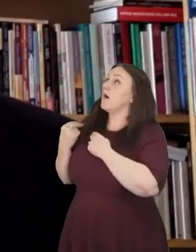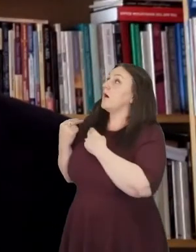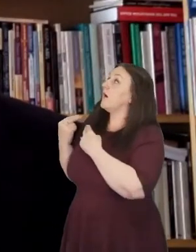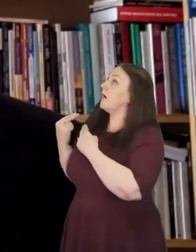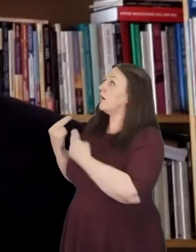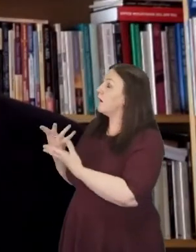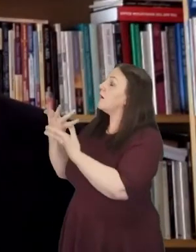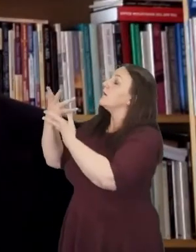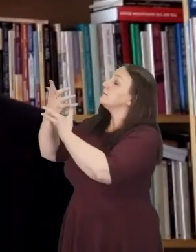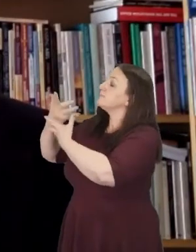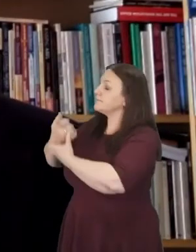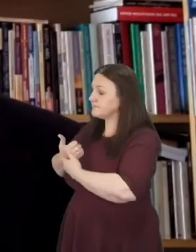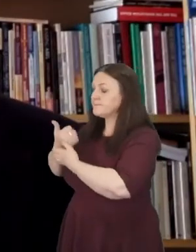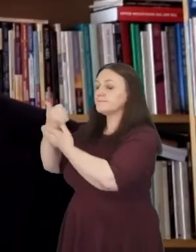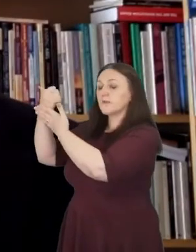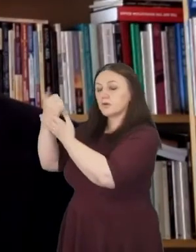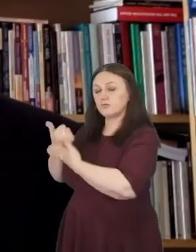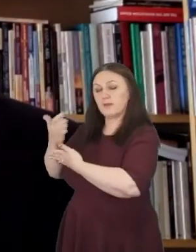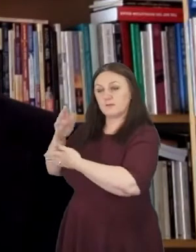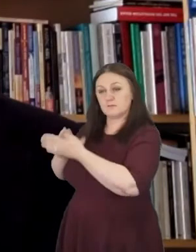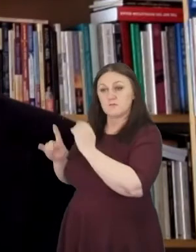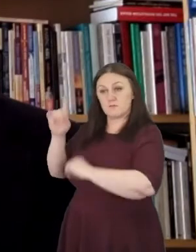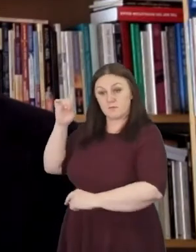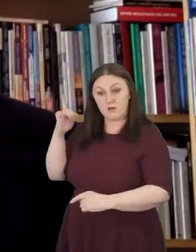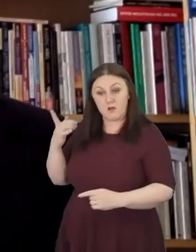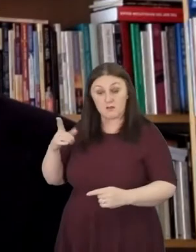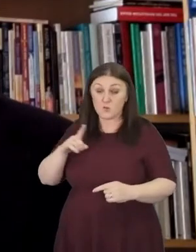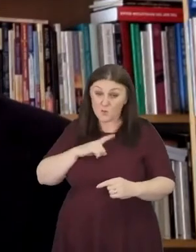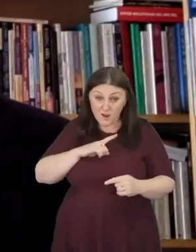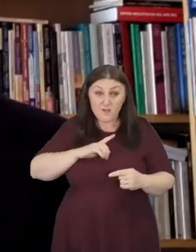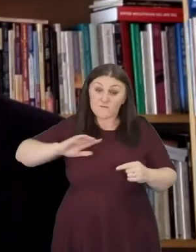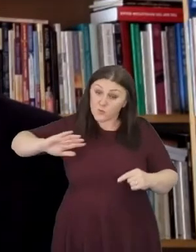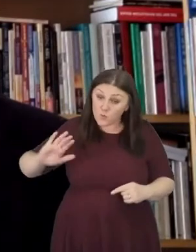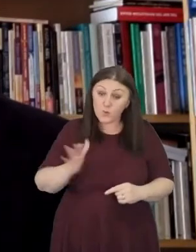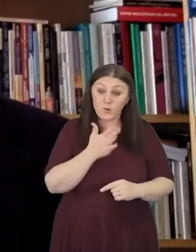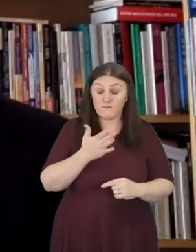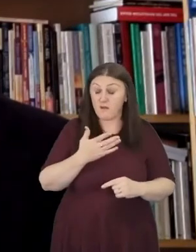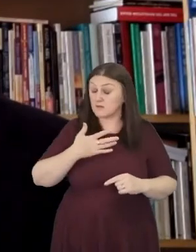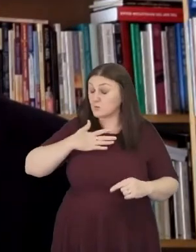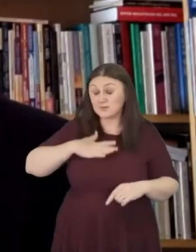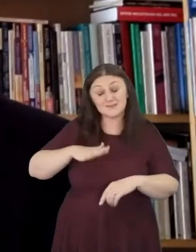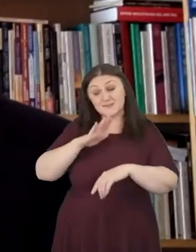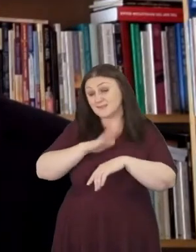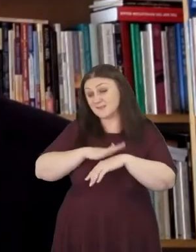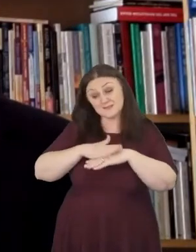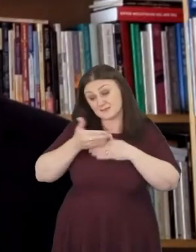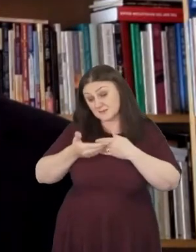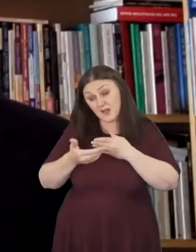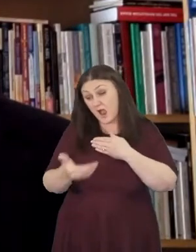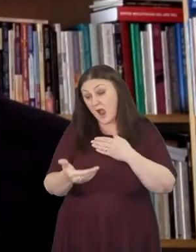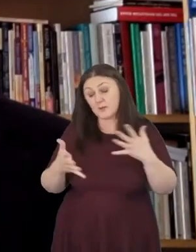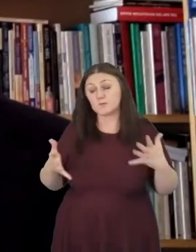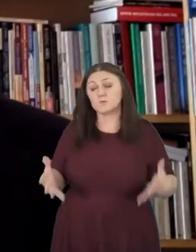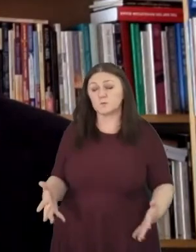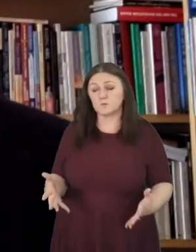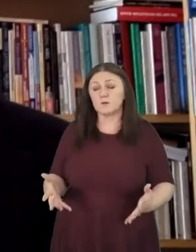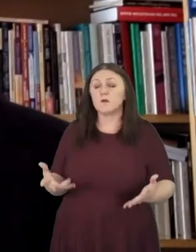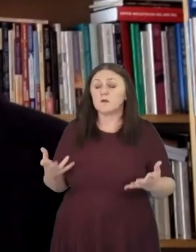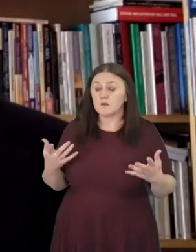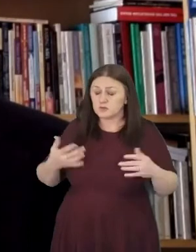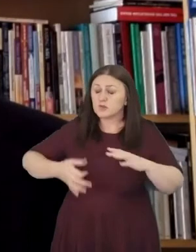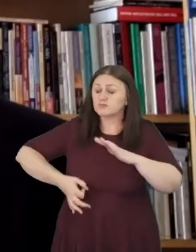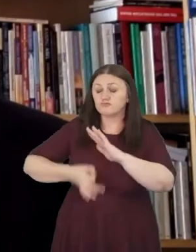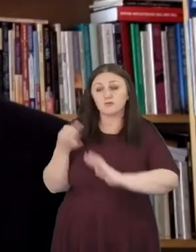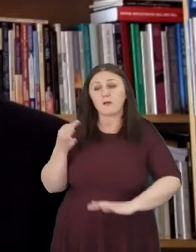time to recover and this last year has been harrowing with so many deaths and so much continued